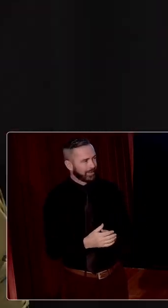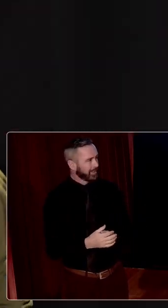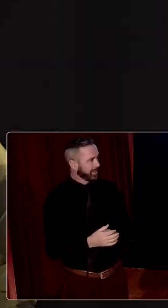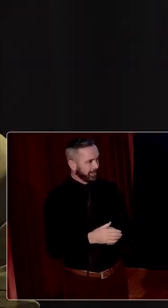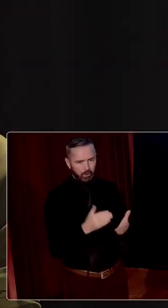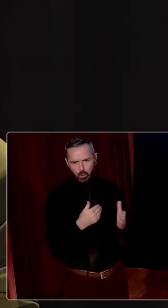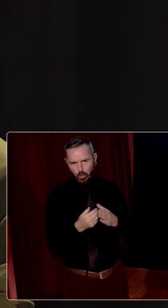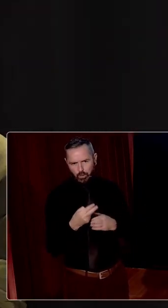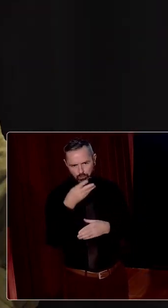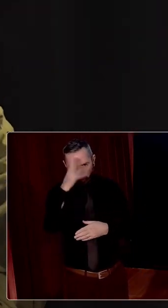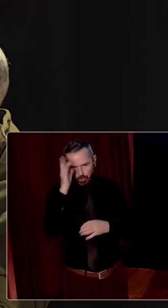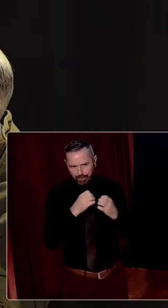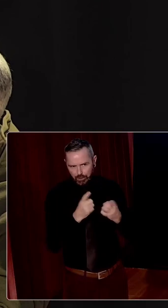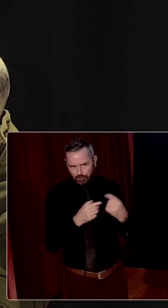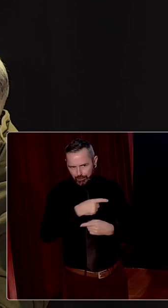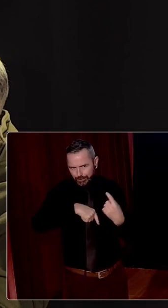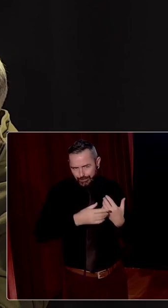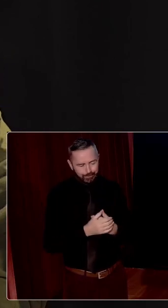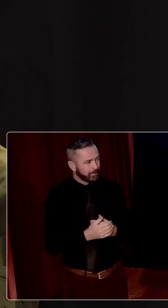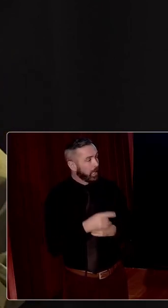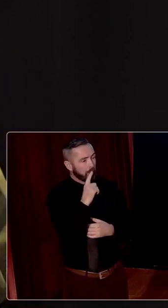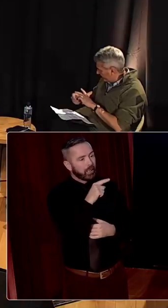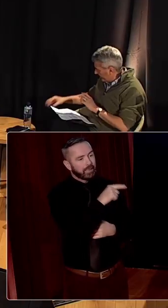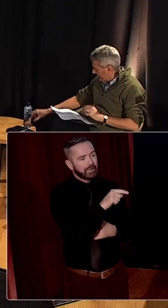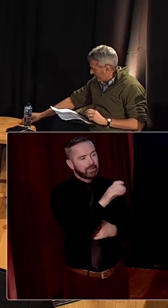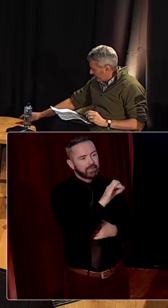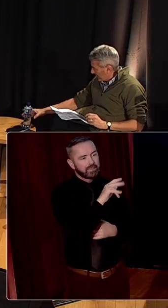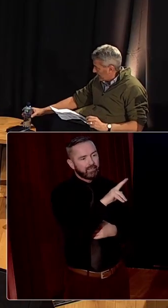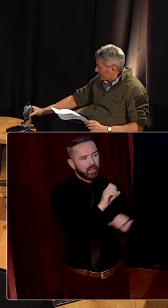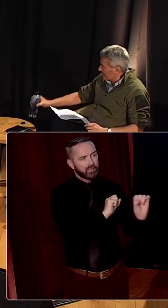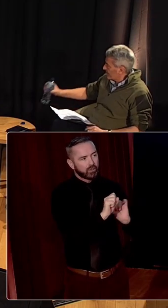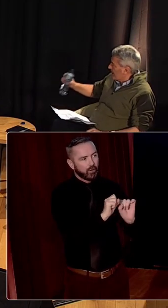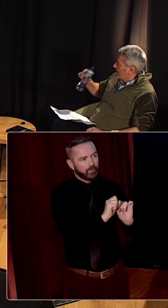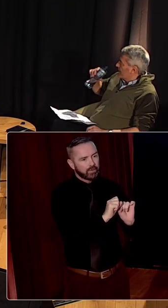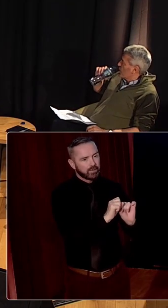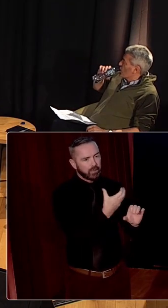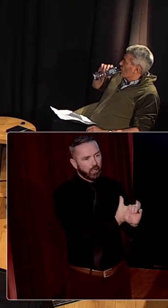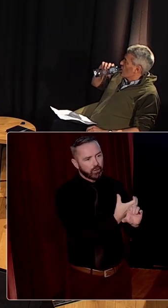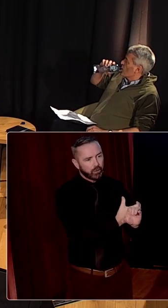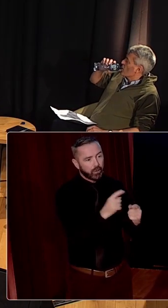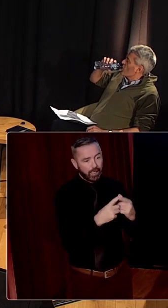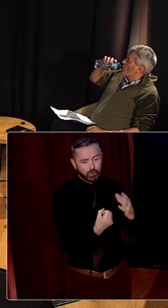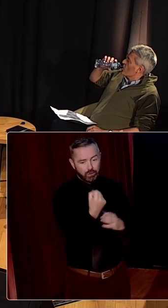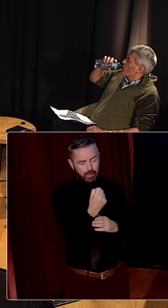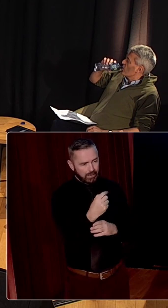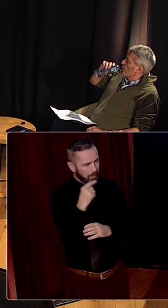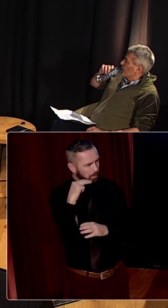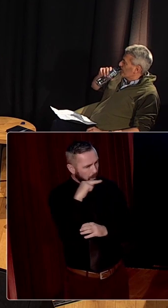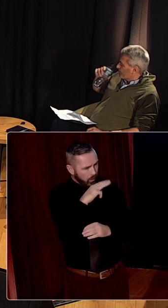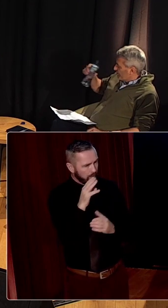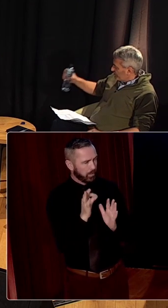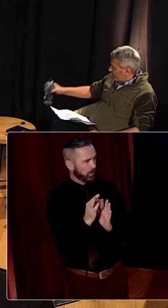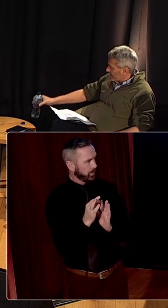us? The British legacy wasn't all bad. That civil service continuity, and indeed the success of the civil service is, is a crucial point. And we can quote